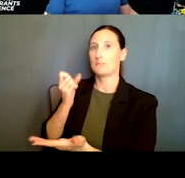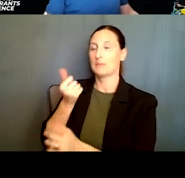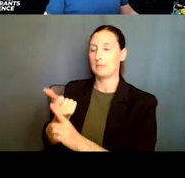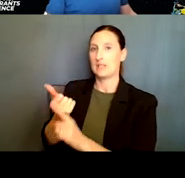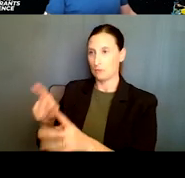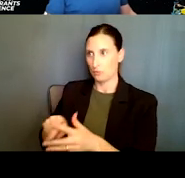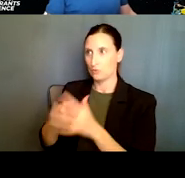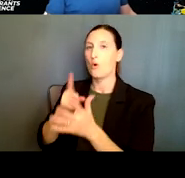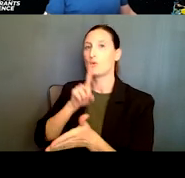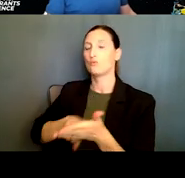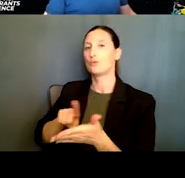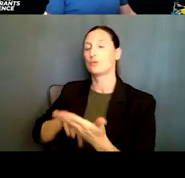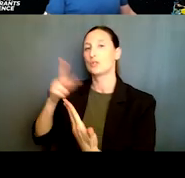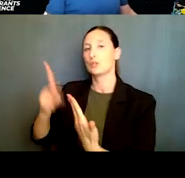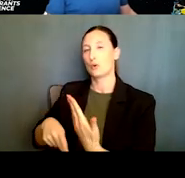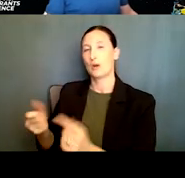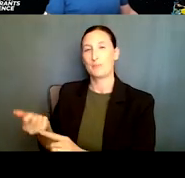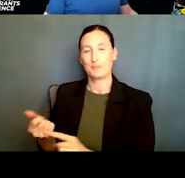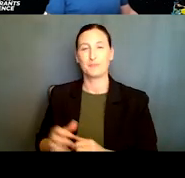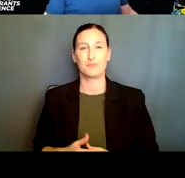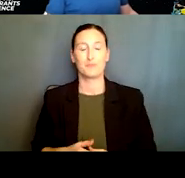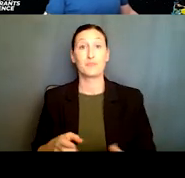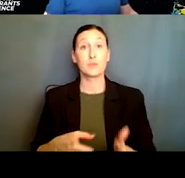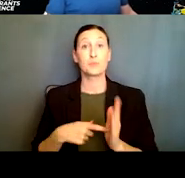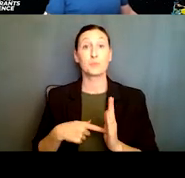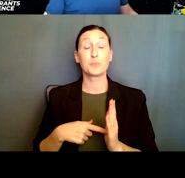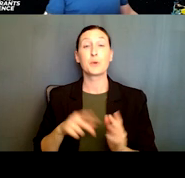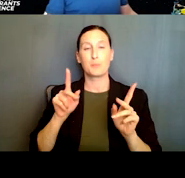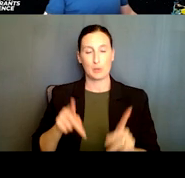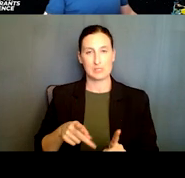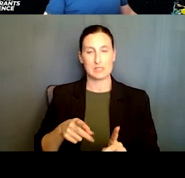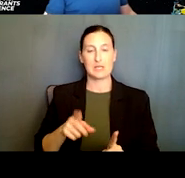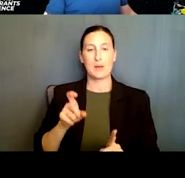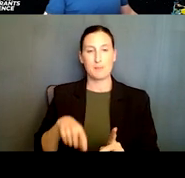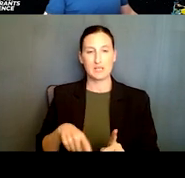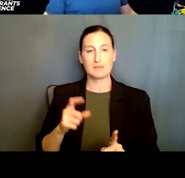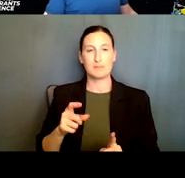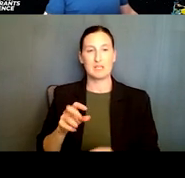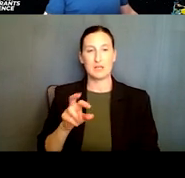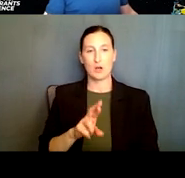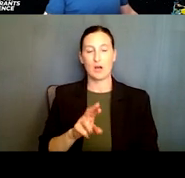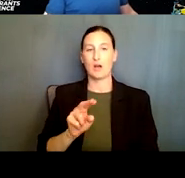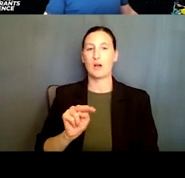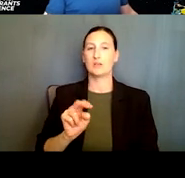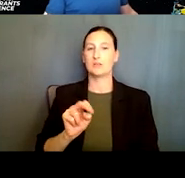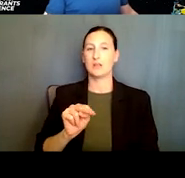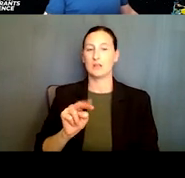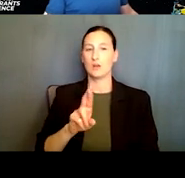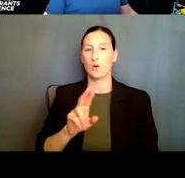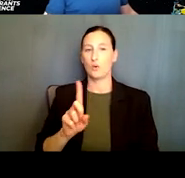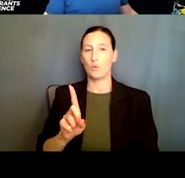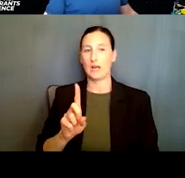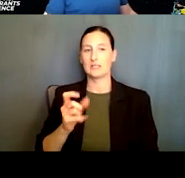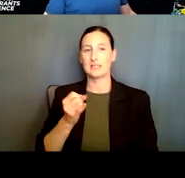and, uh, be competitive in this area. So the requirement is the person has to be at the NORA R1 institution, um, be,